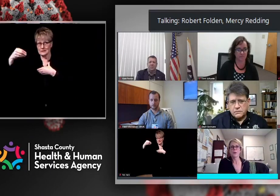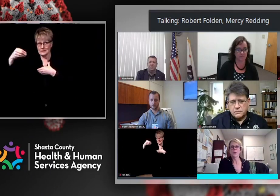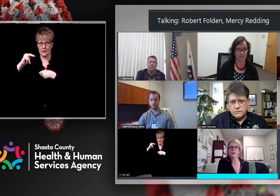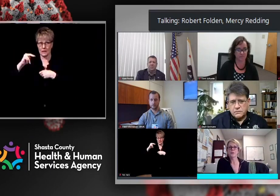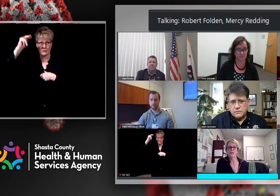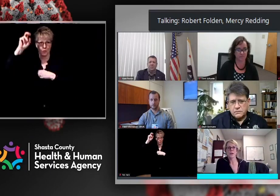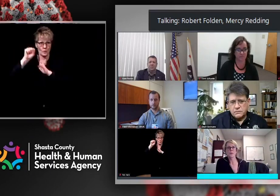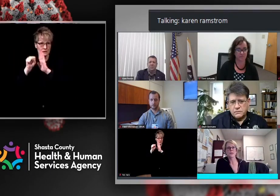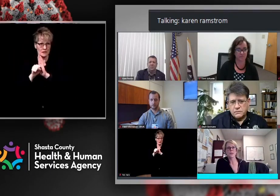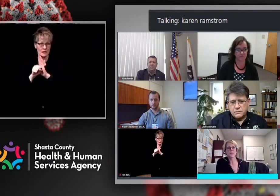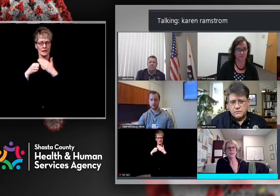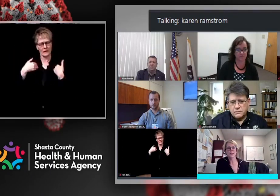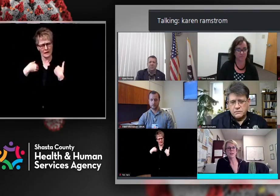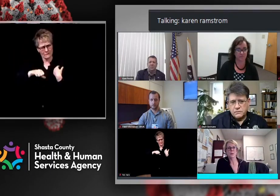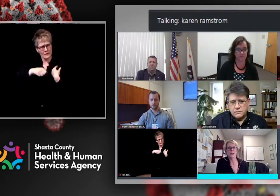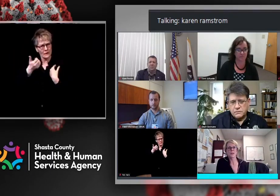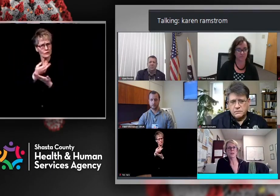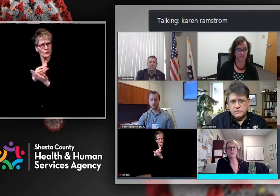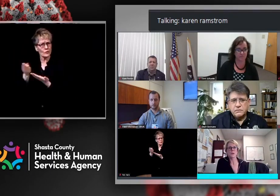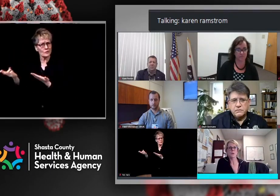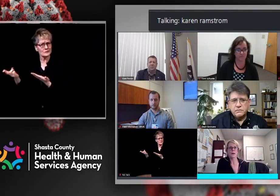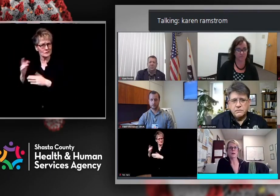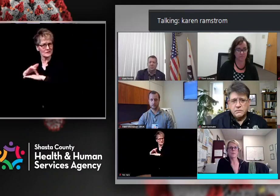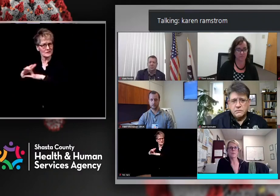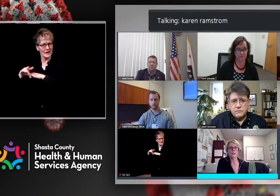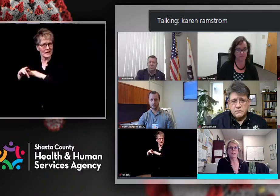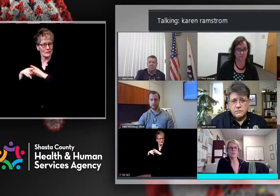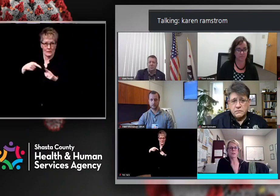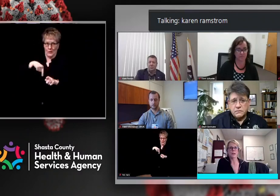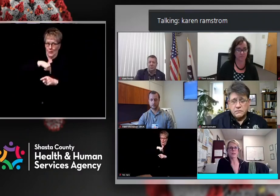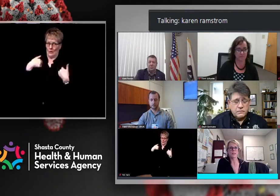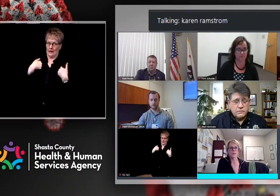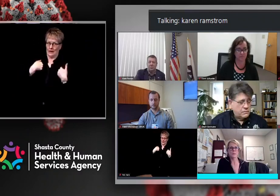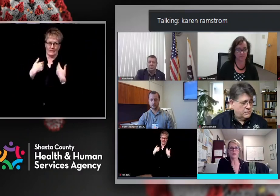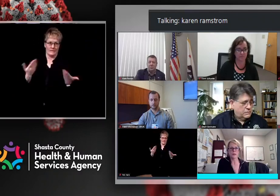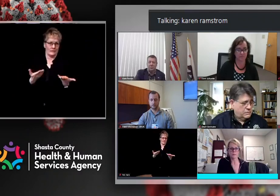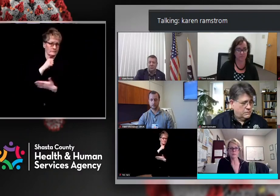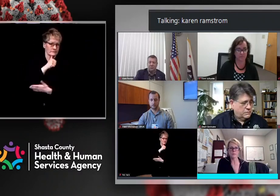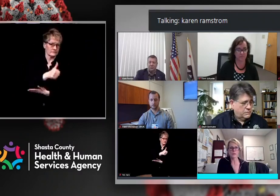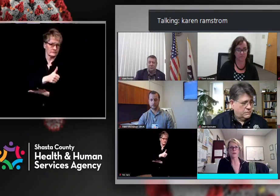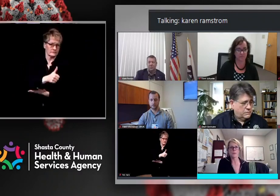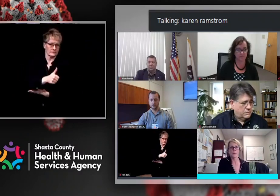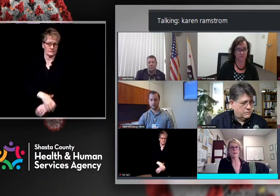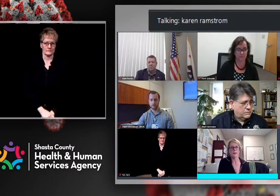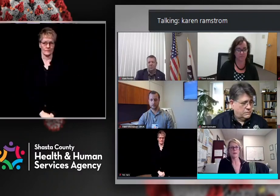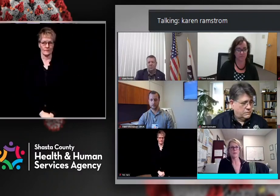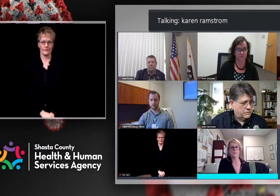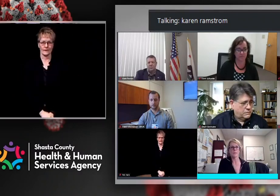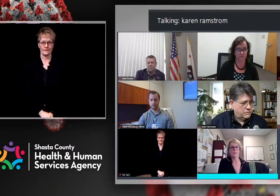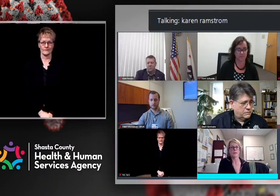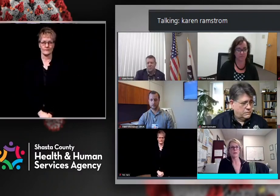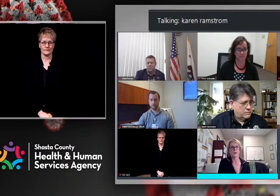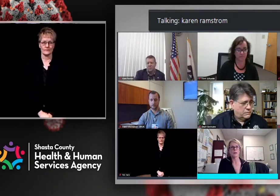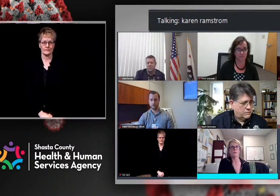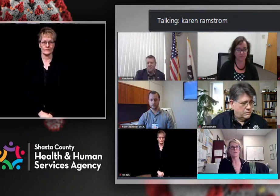Yeah. know, another thing I would say is that I know it's also not necessarily us being longer, but